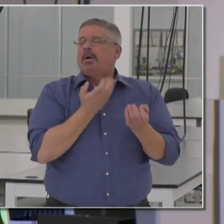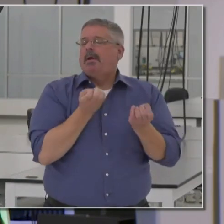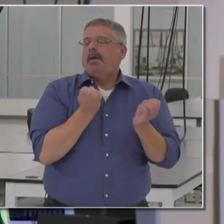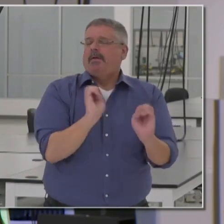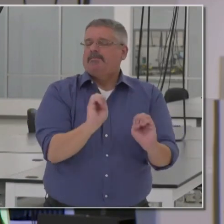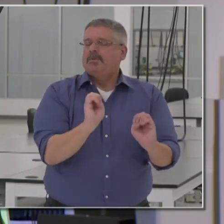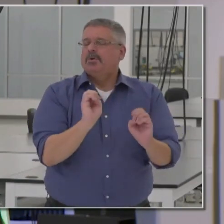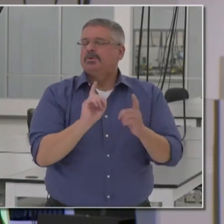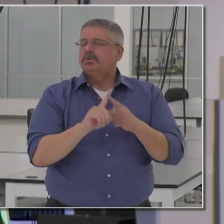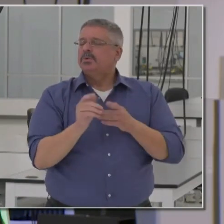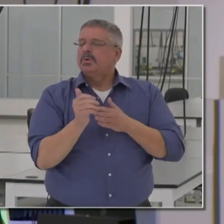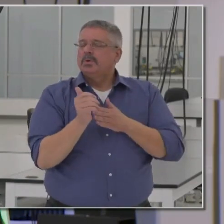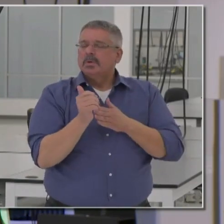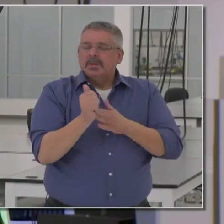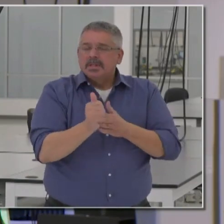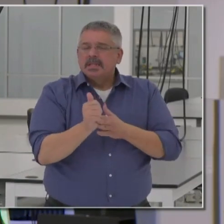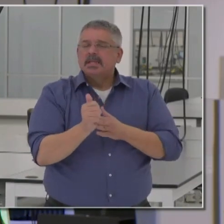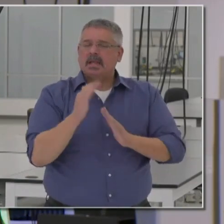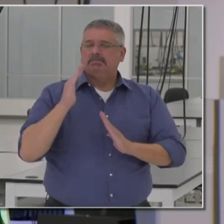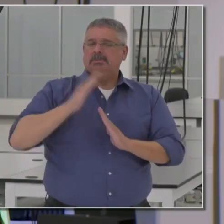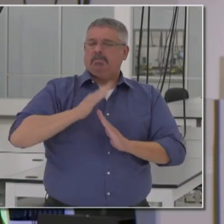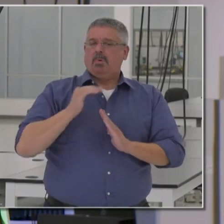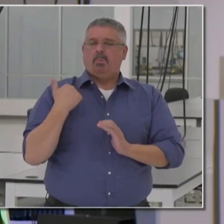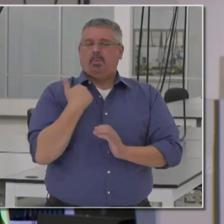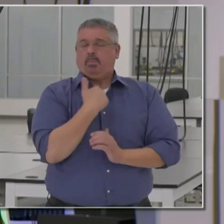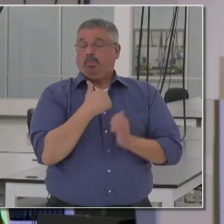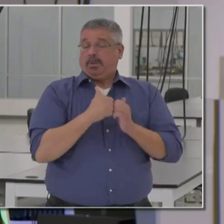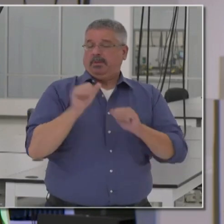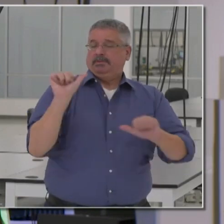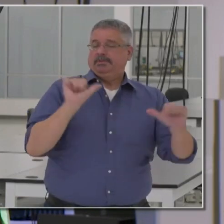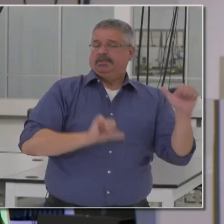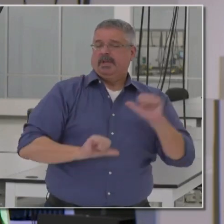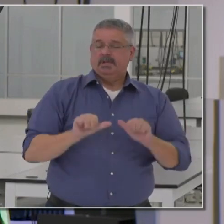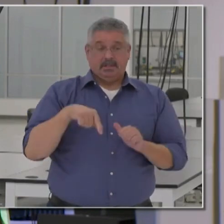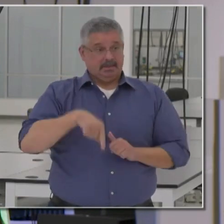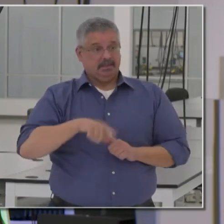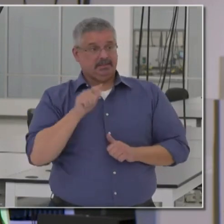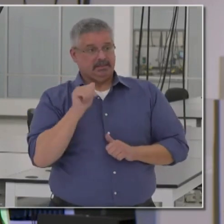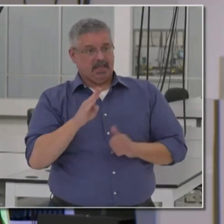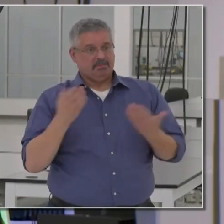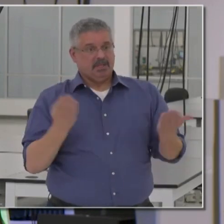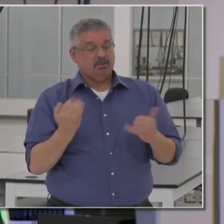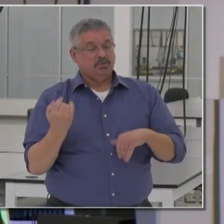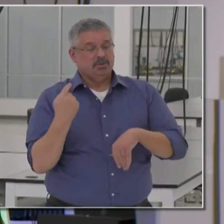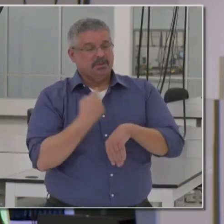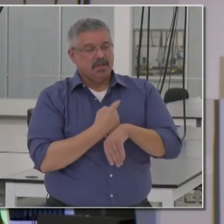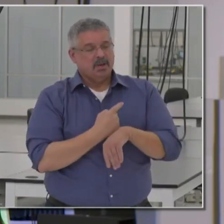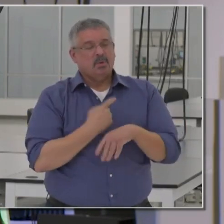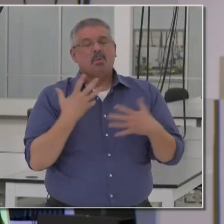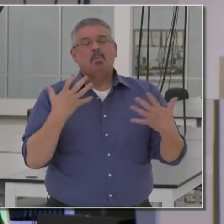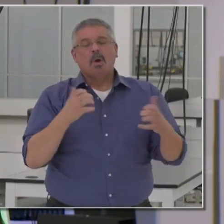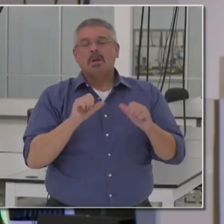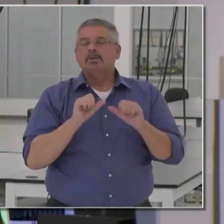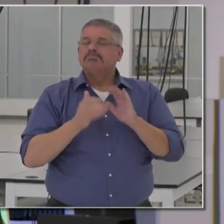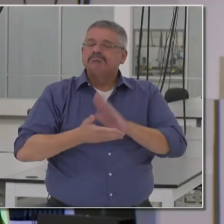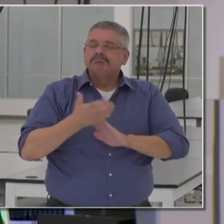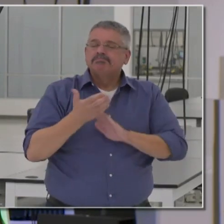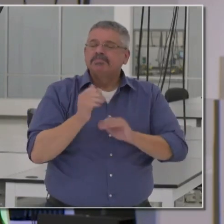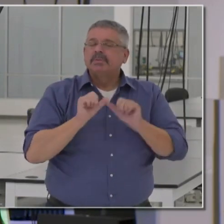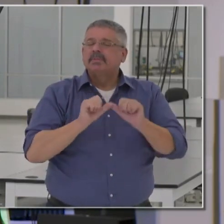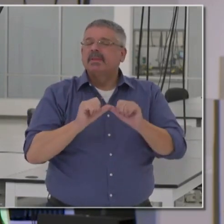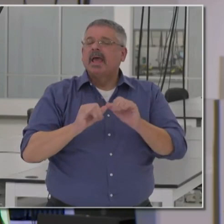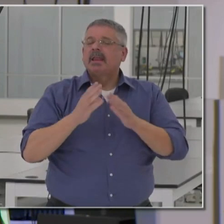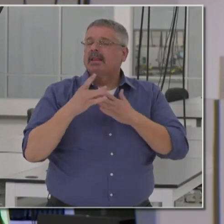to always be on the leading and cutting edge. And we are with this lab here today, but we want to maintain that